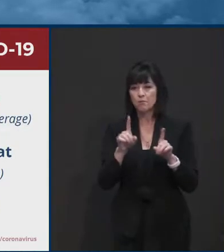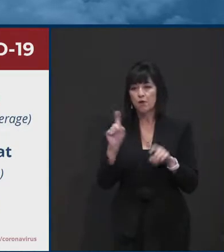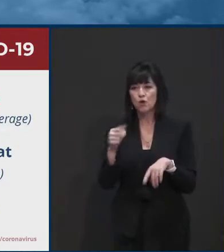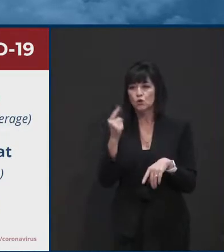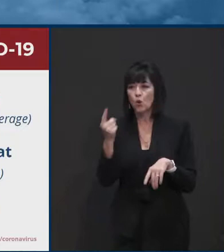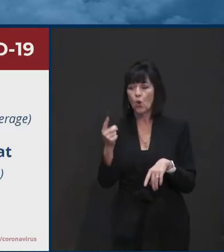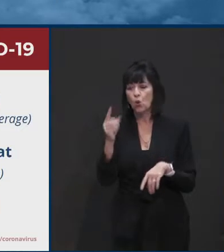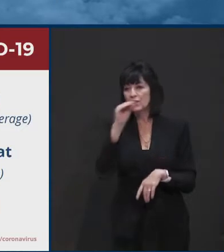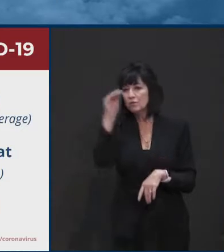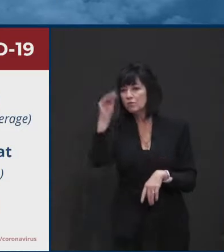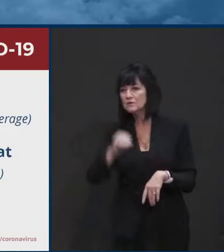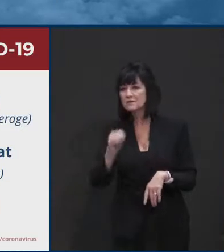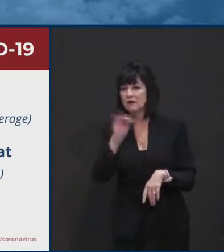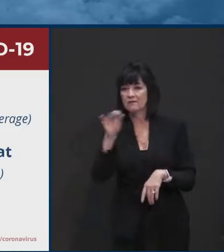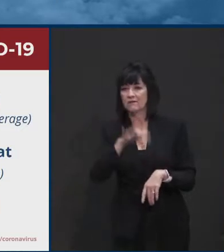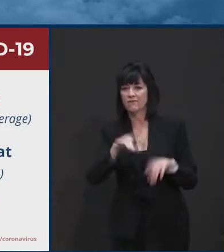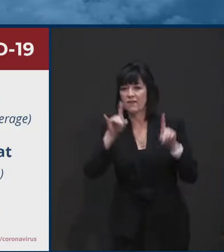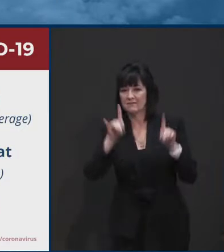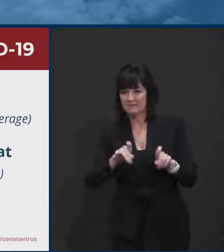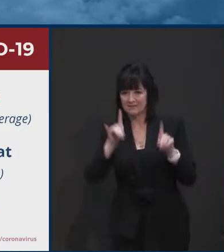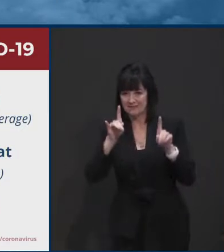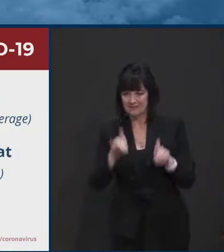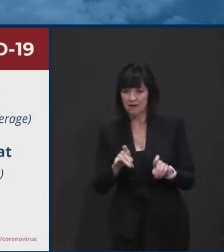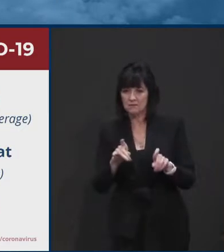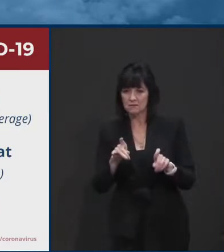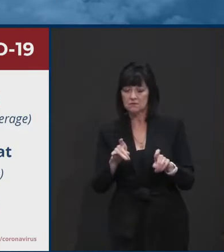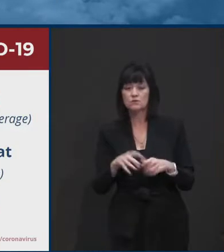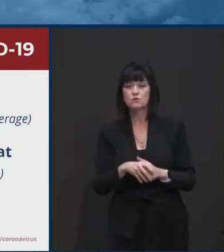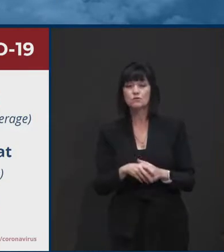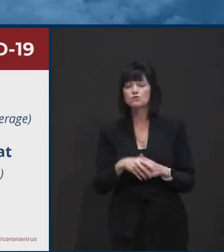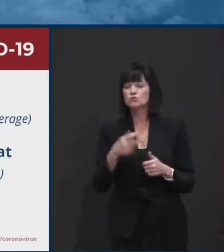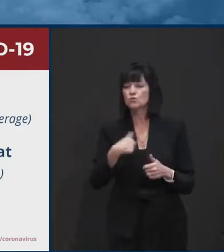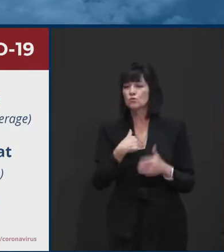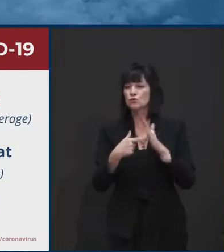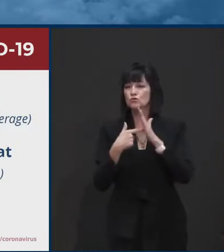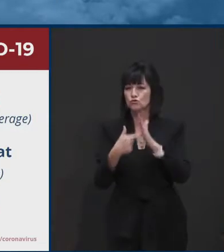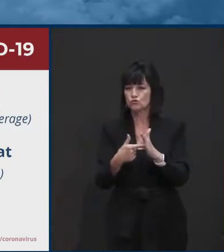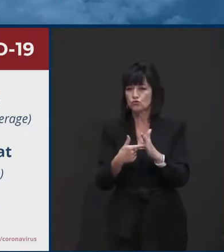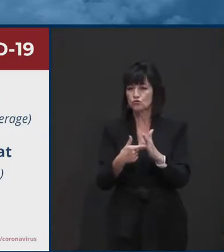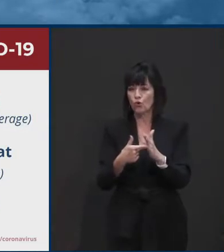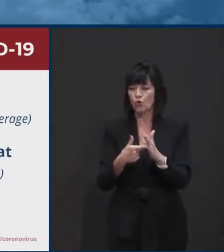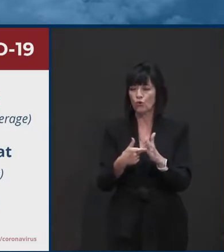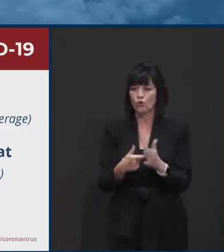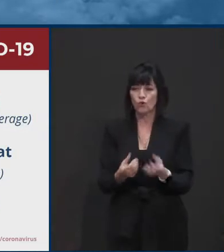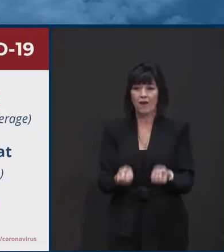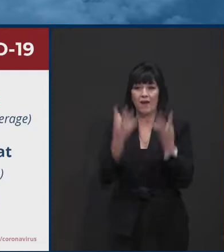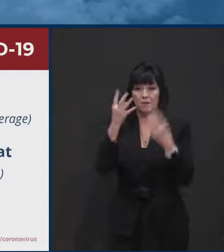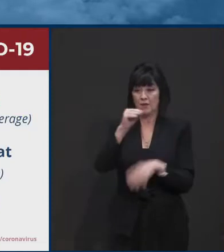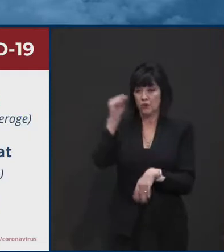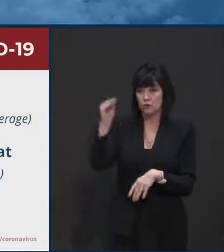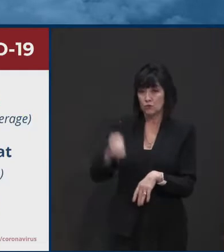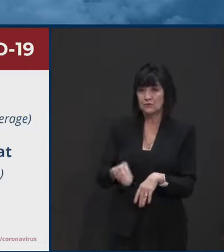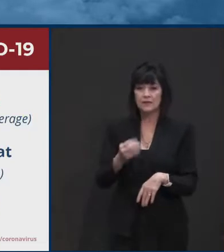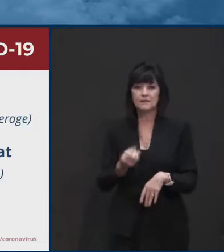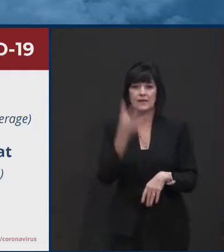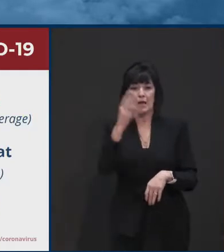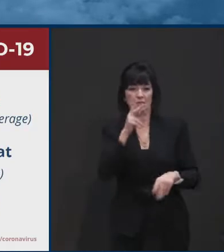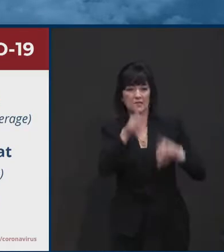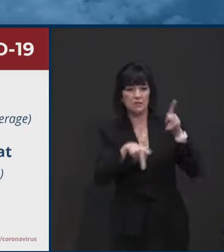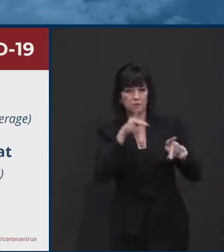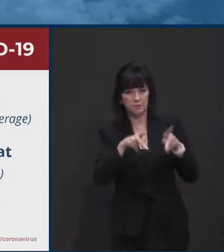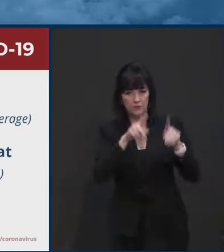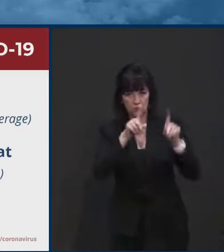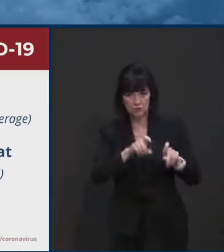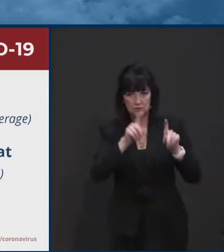And we'll show you that in a minute, how many people have been tested, persons have been tested in Delaware, and how many tests have been administered.